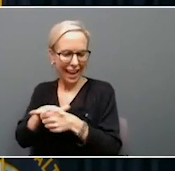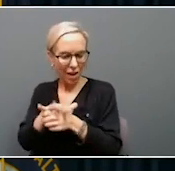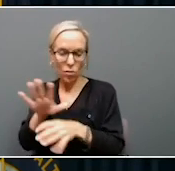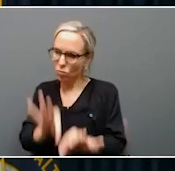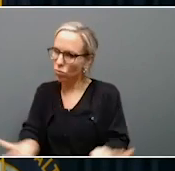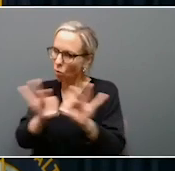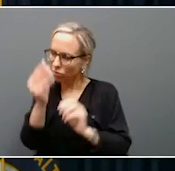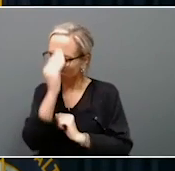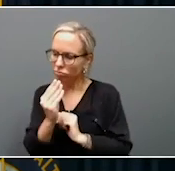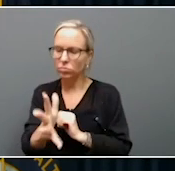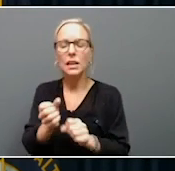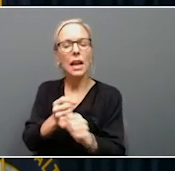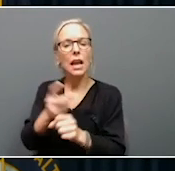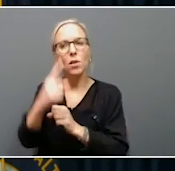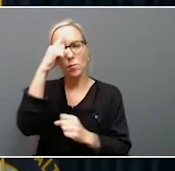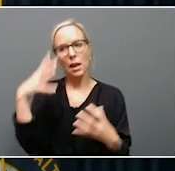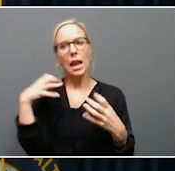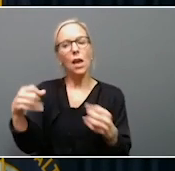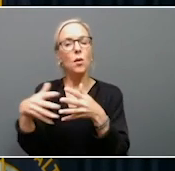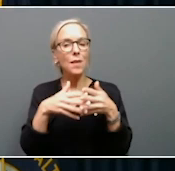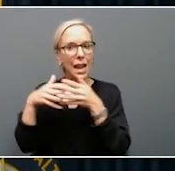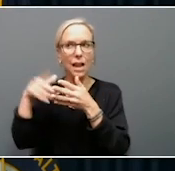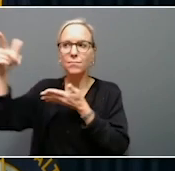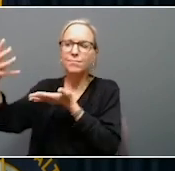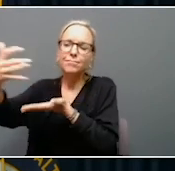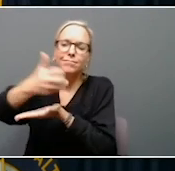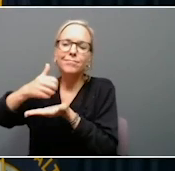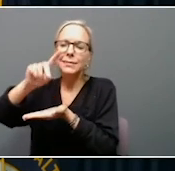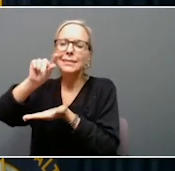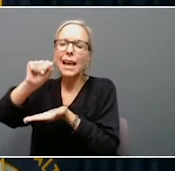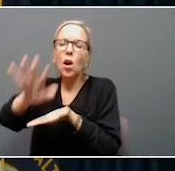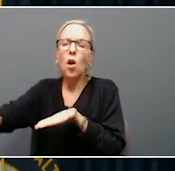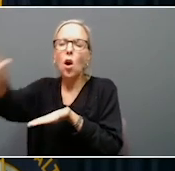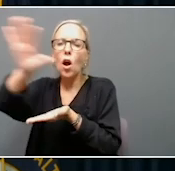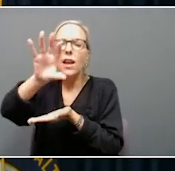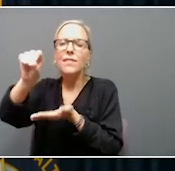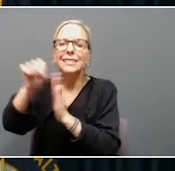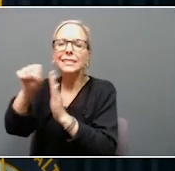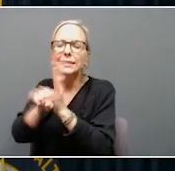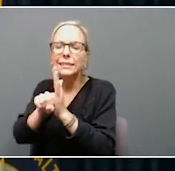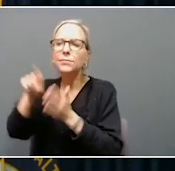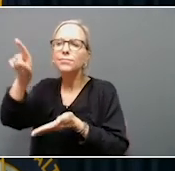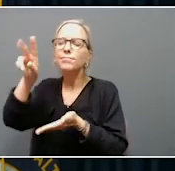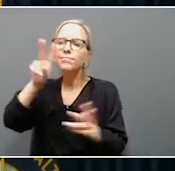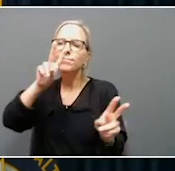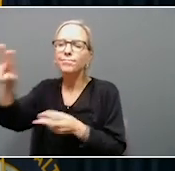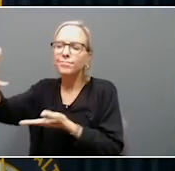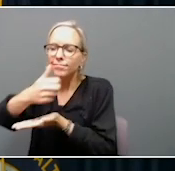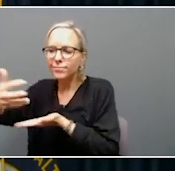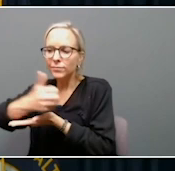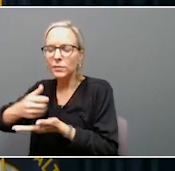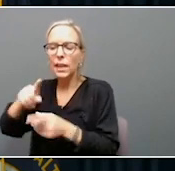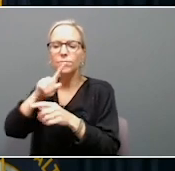Every year, Mental Health America collects data across all 50 states and releases their state rankings. They collect data